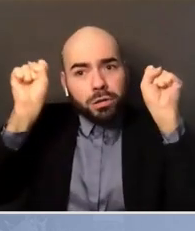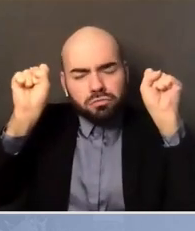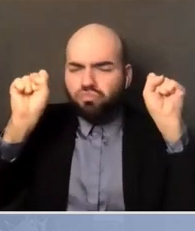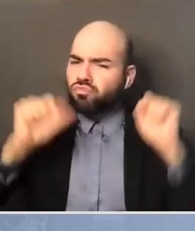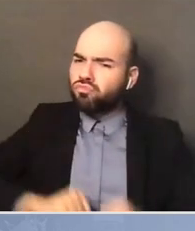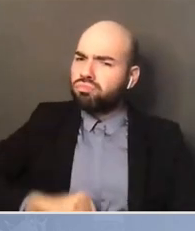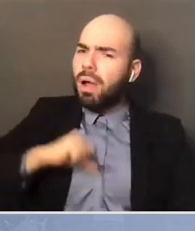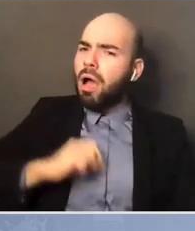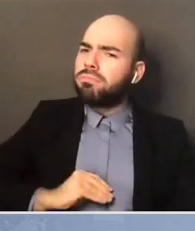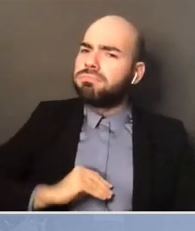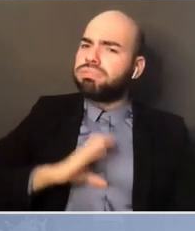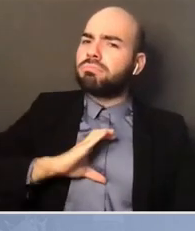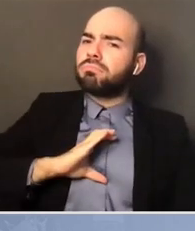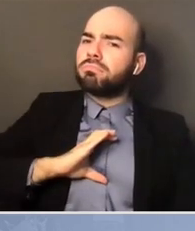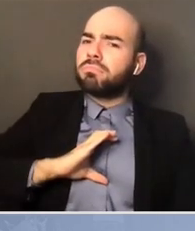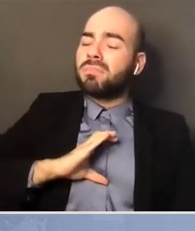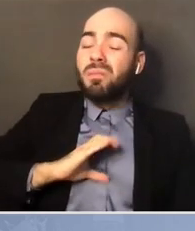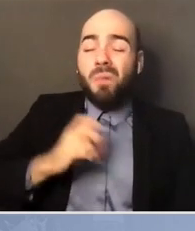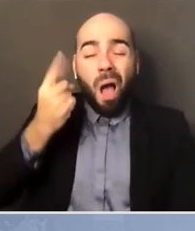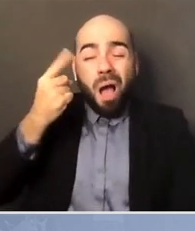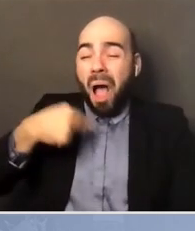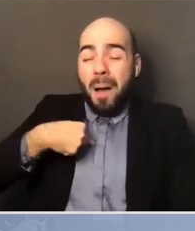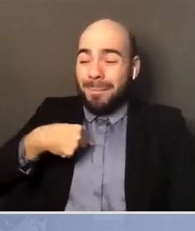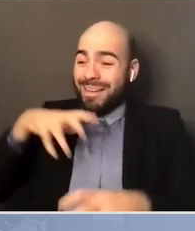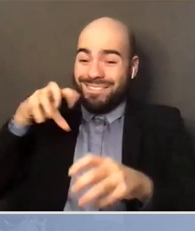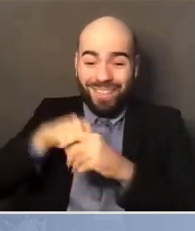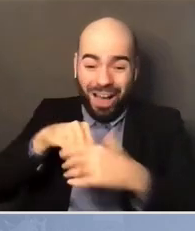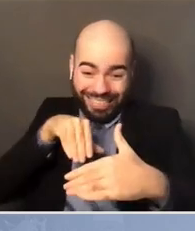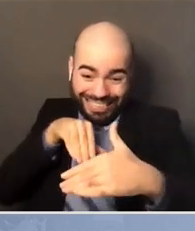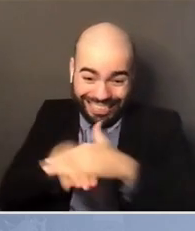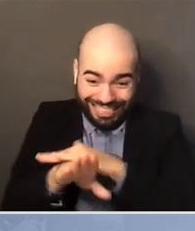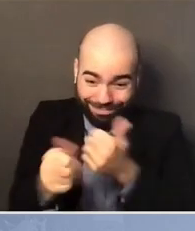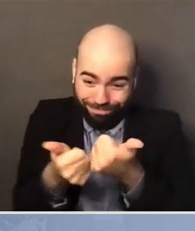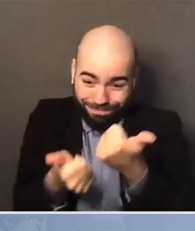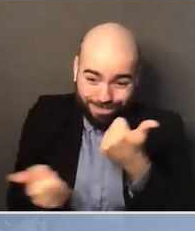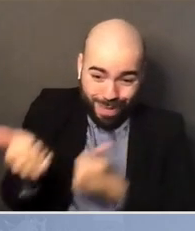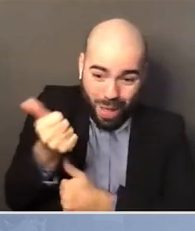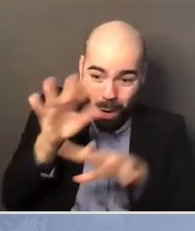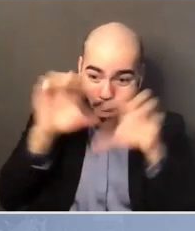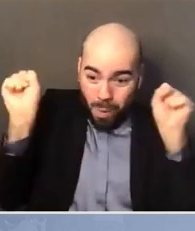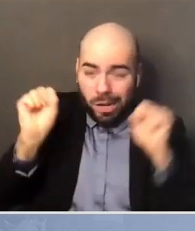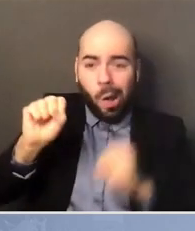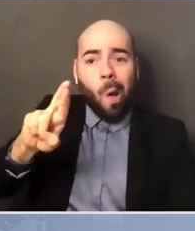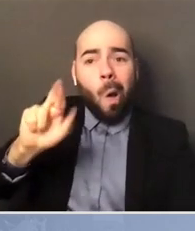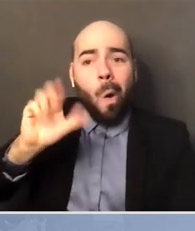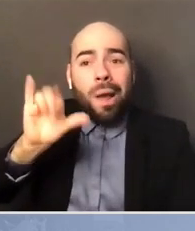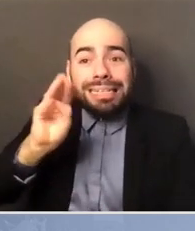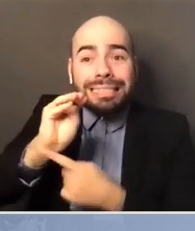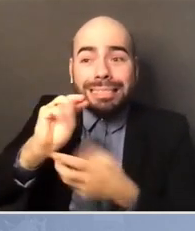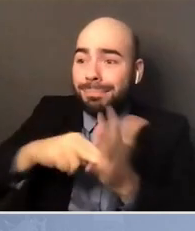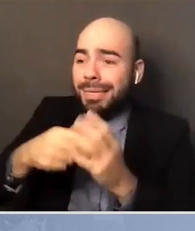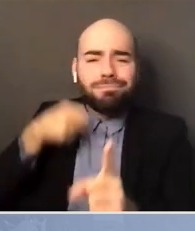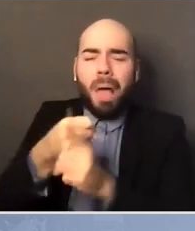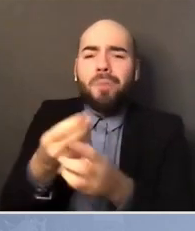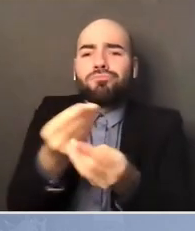immediately solve systemic racism by virtue of me being president. We didn't